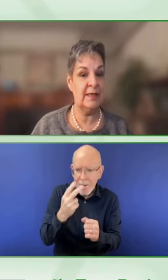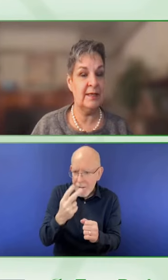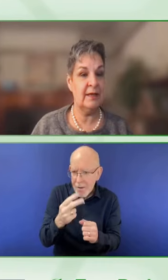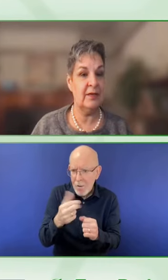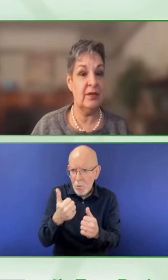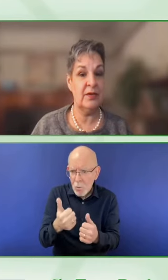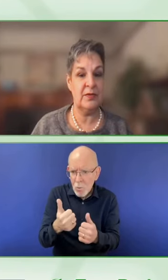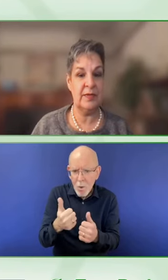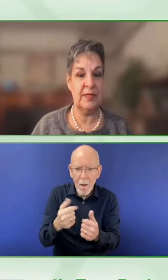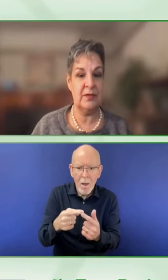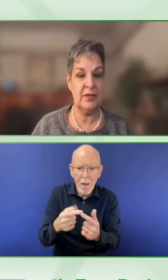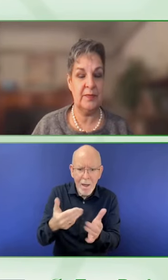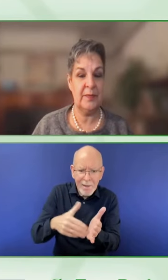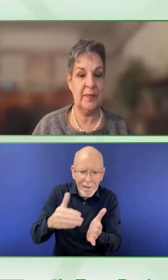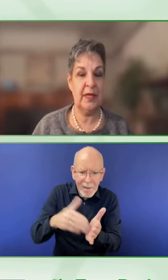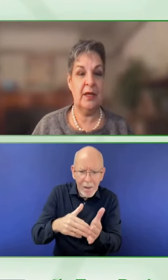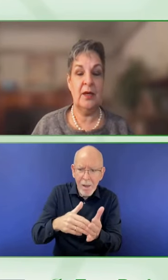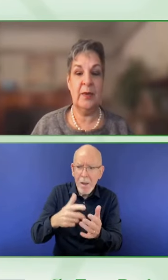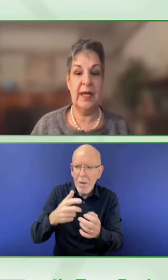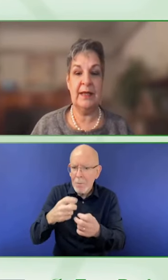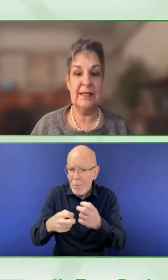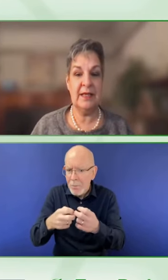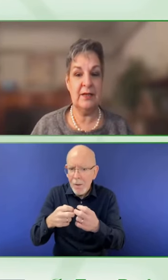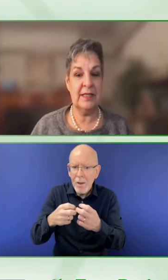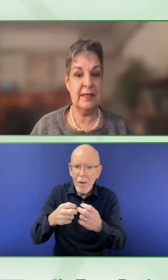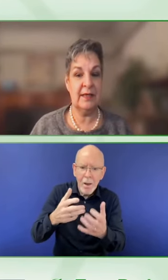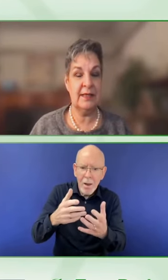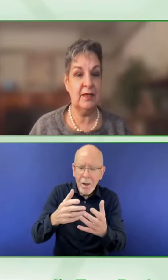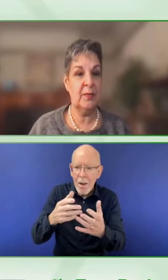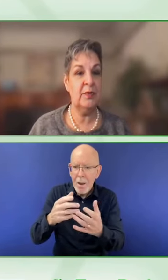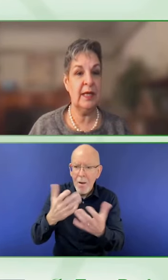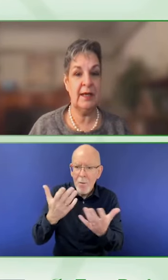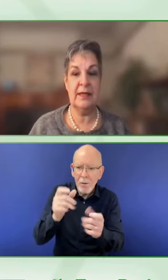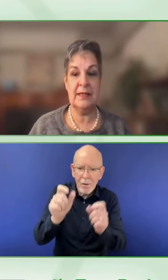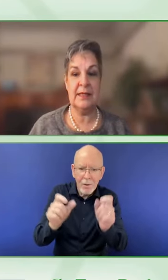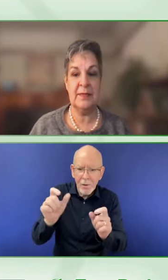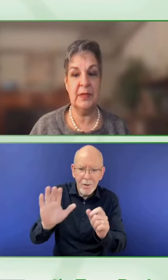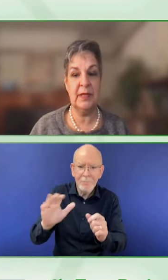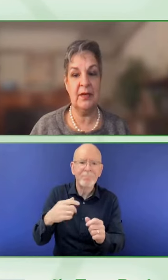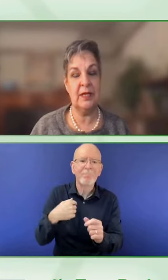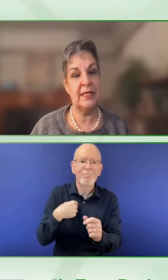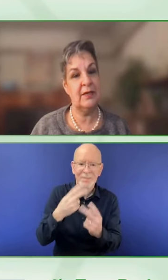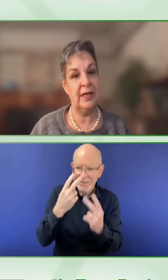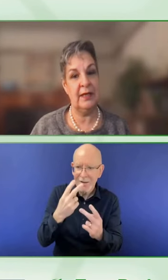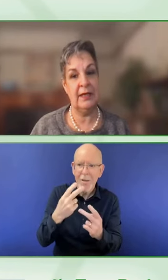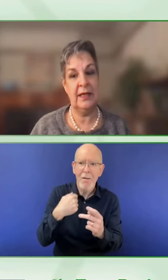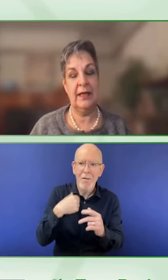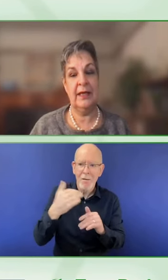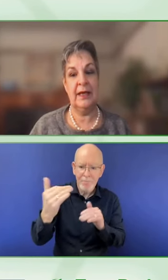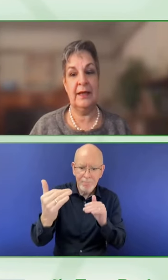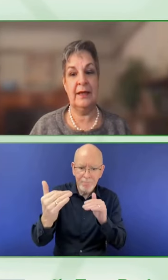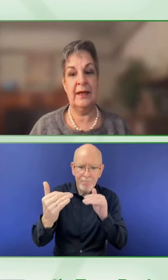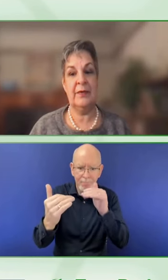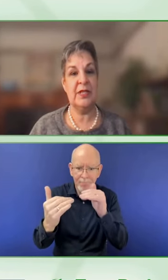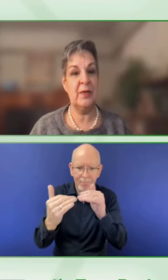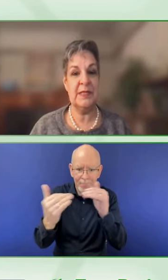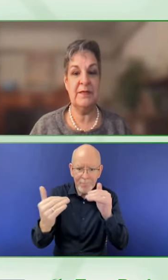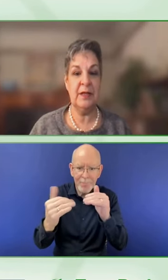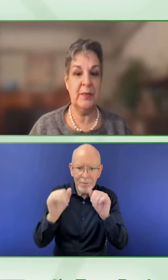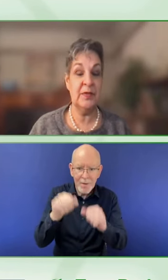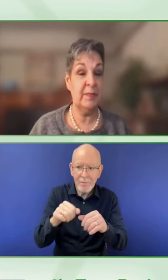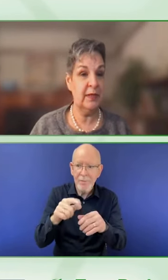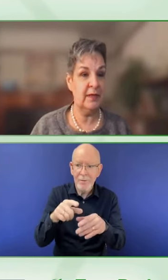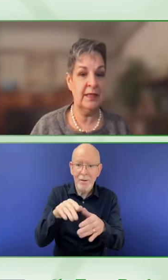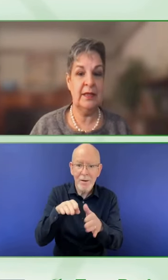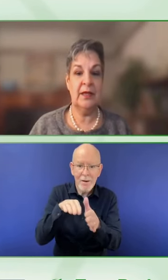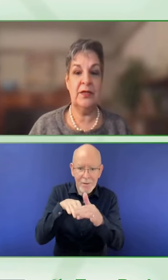or UX design or user research. We annotate our designs and communicate the accessibility criteria, which helps